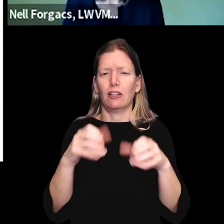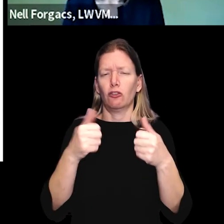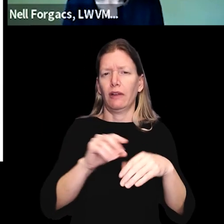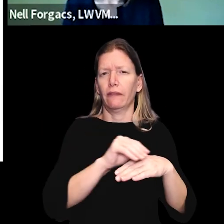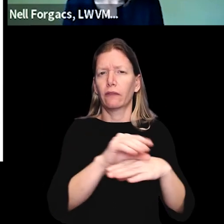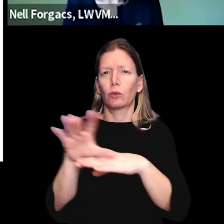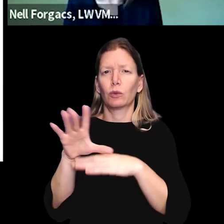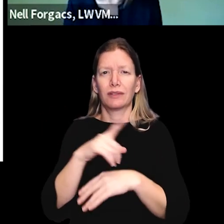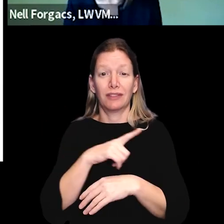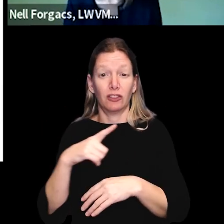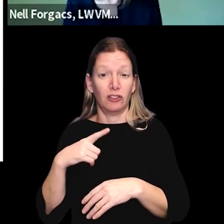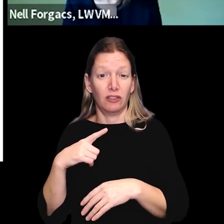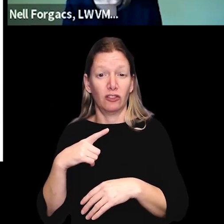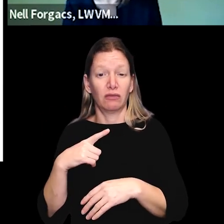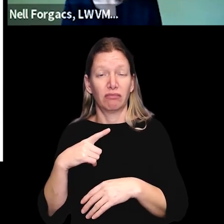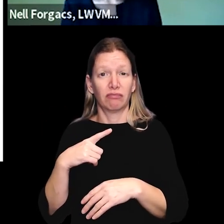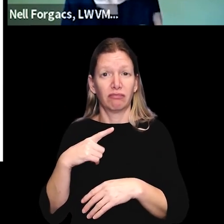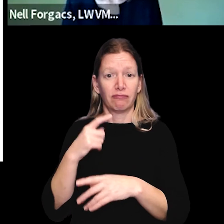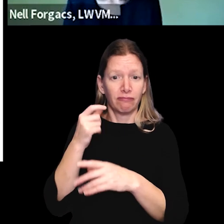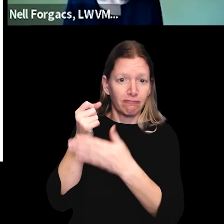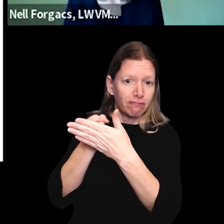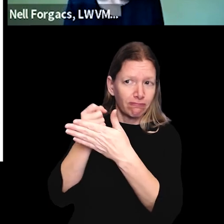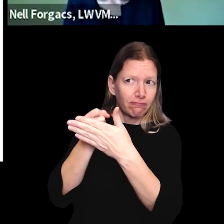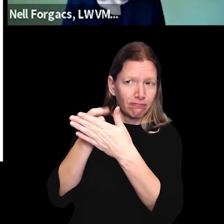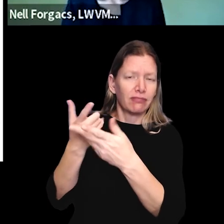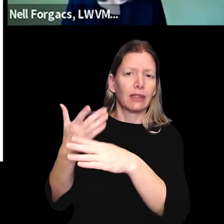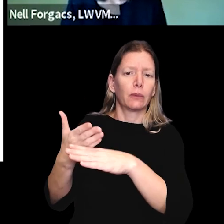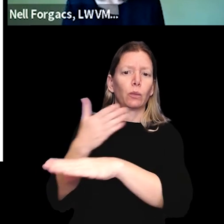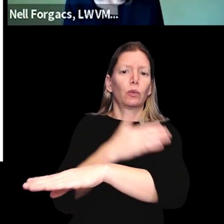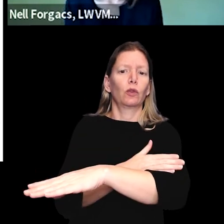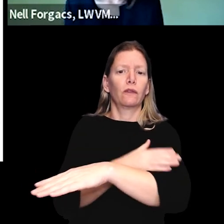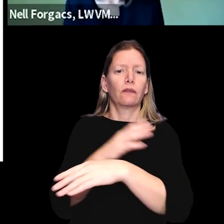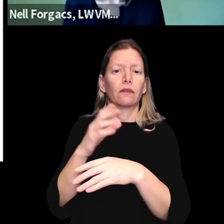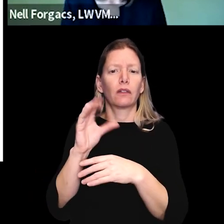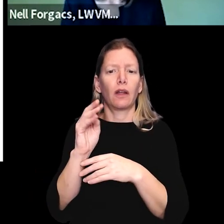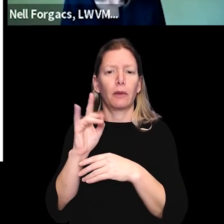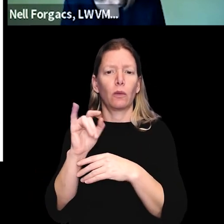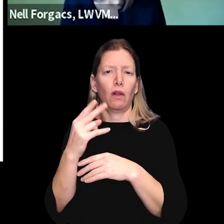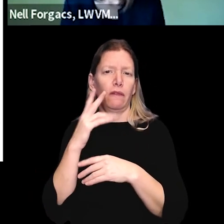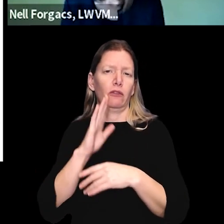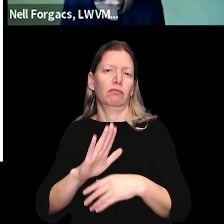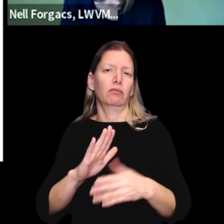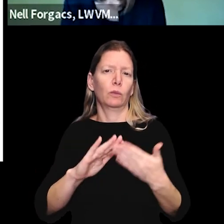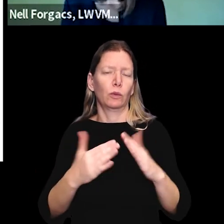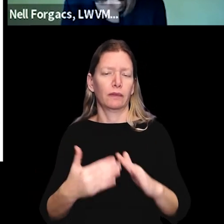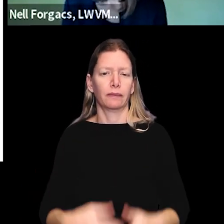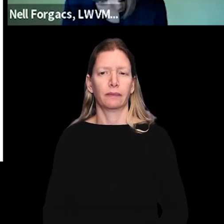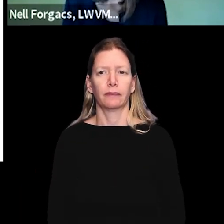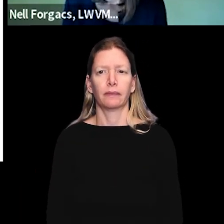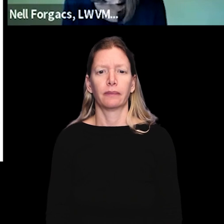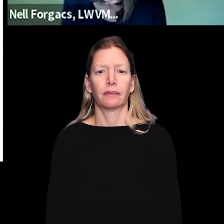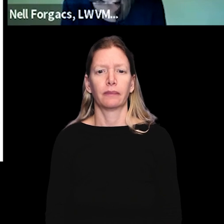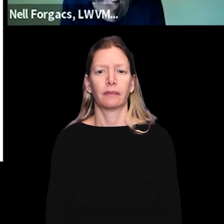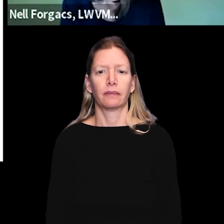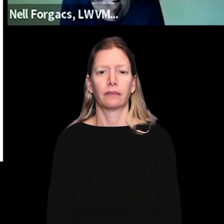took actions trying to influence legislation and improve our commonwealth for its community.